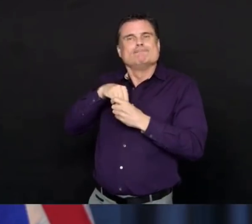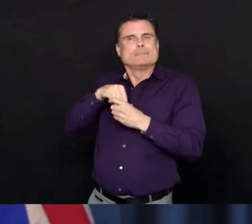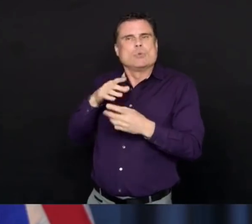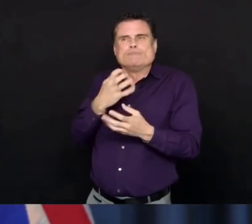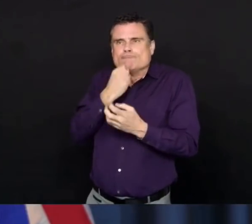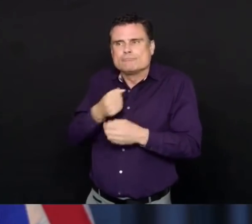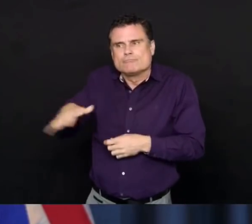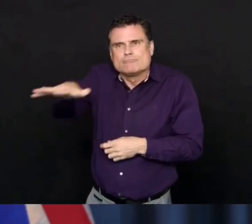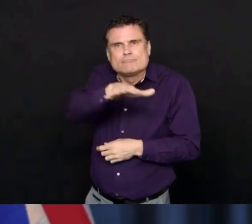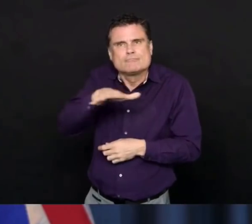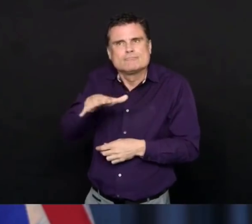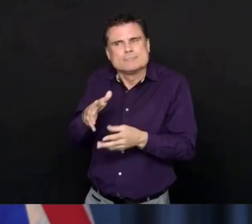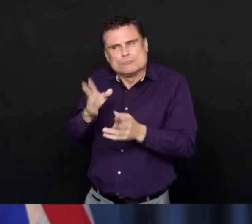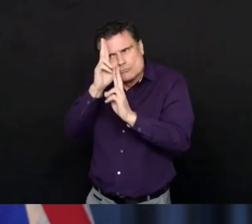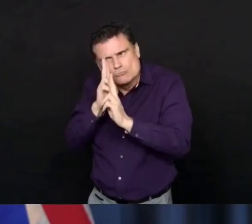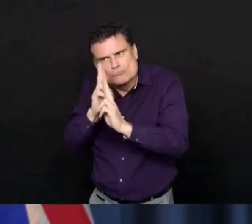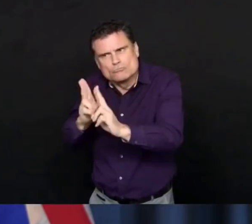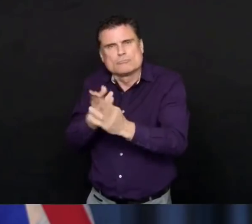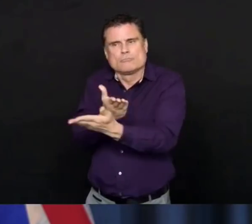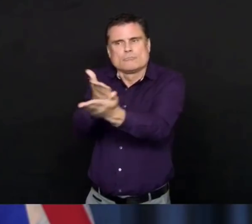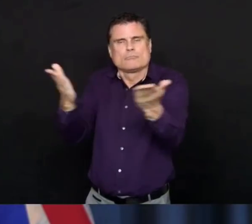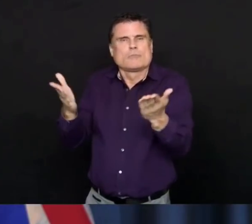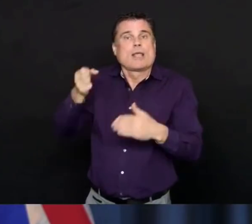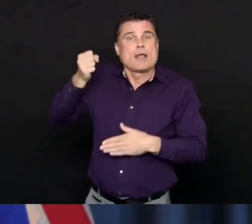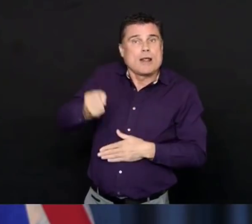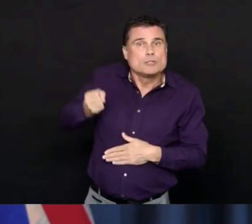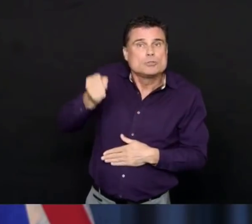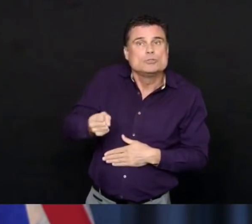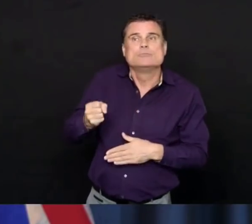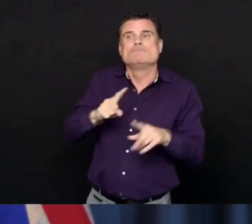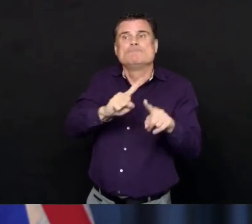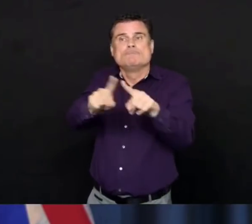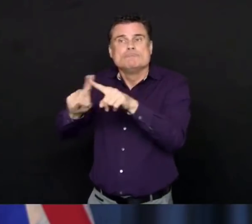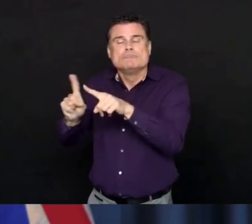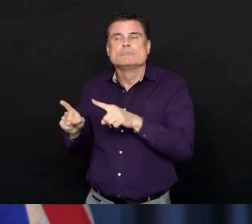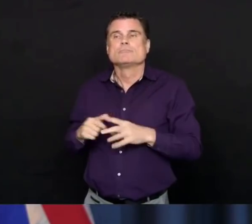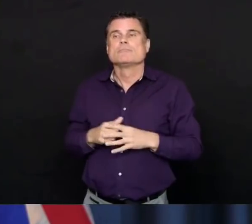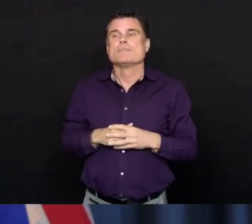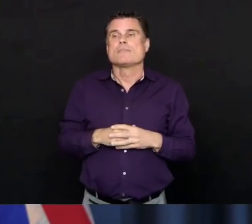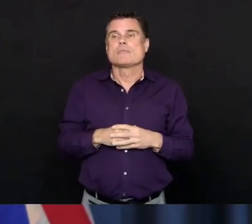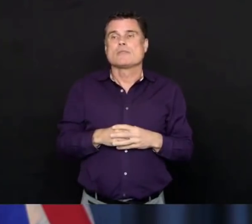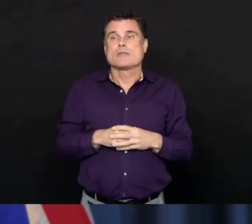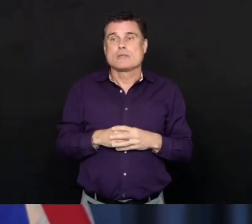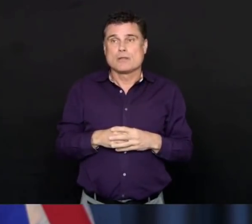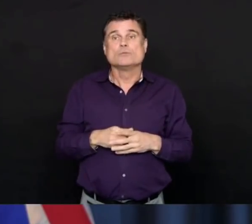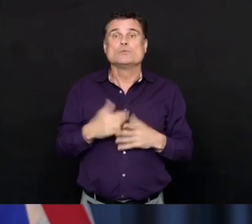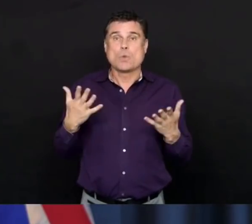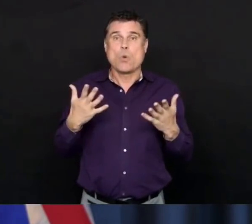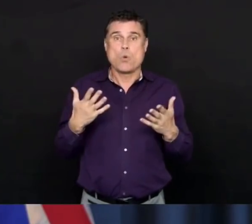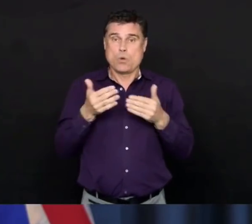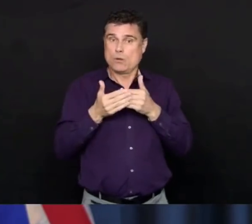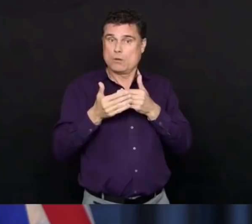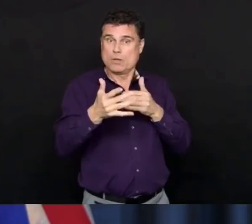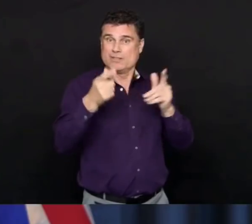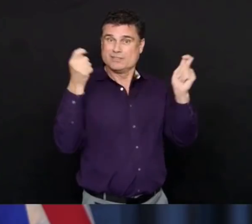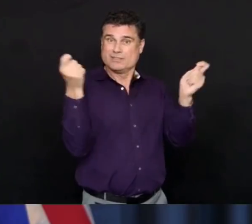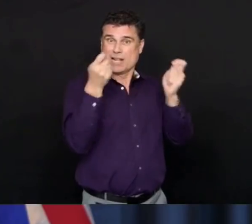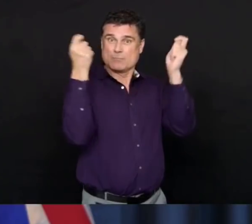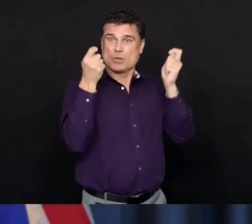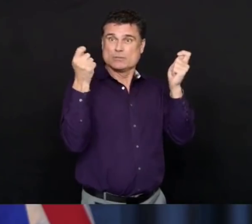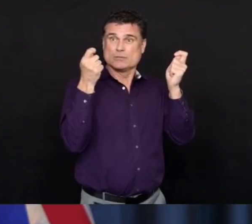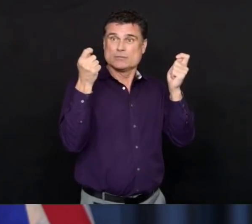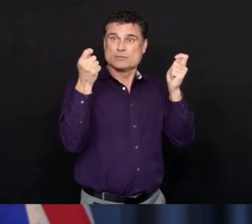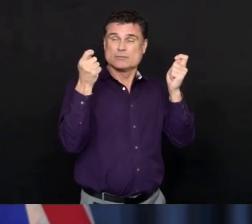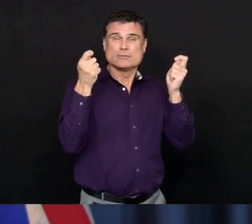please keep that in mind so that we can maintain our safe distance to protect them. We protect them by connecting